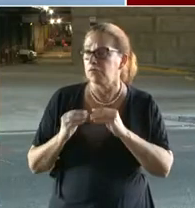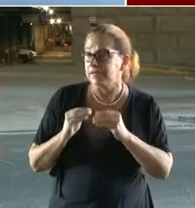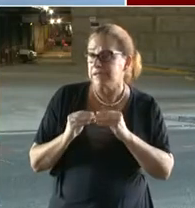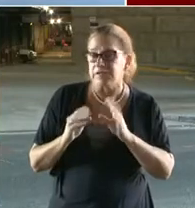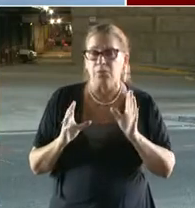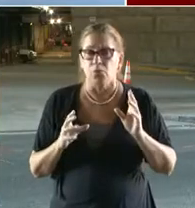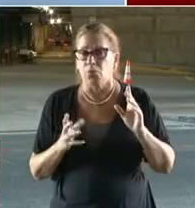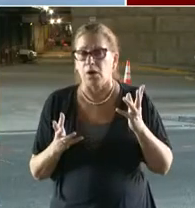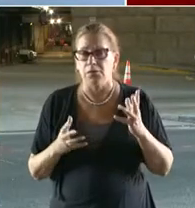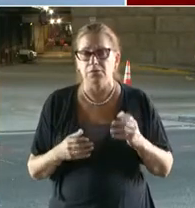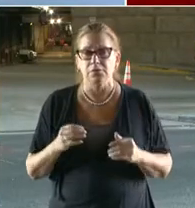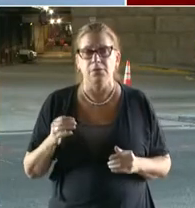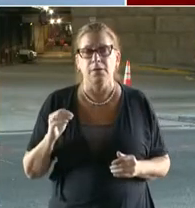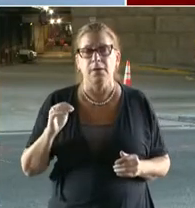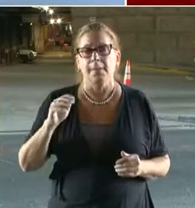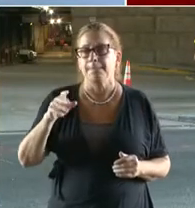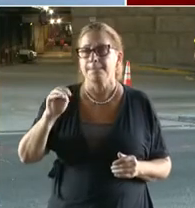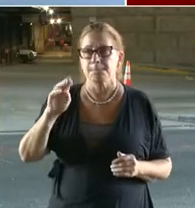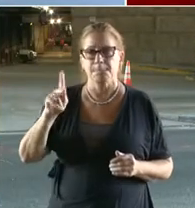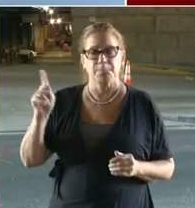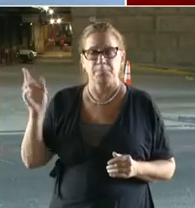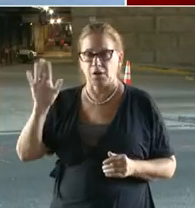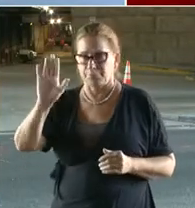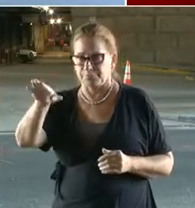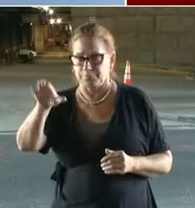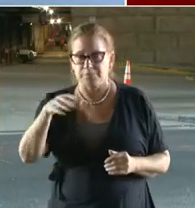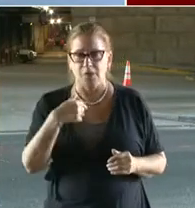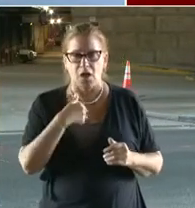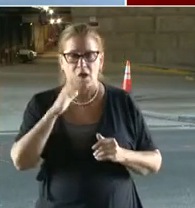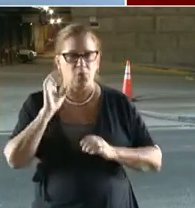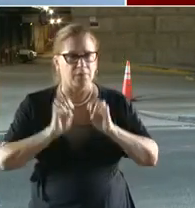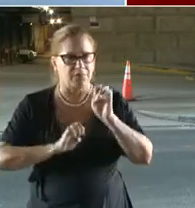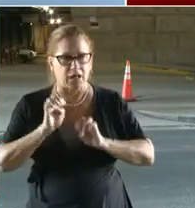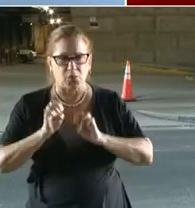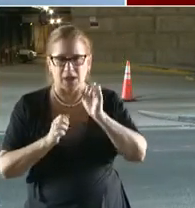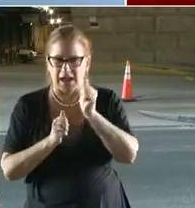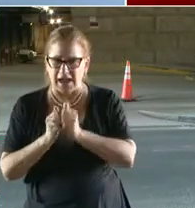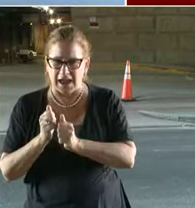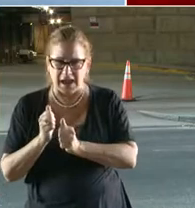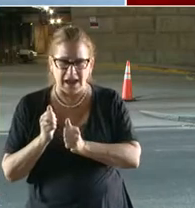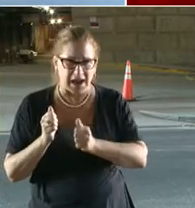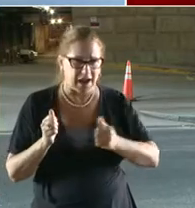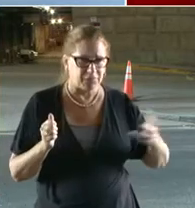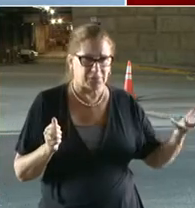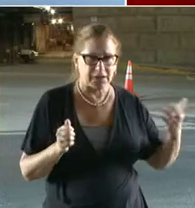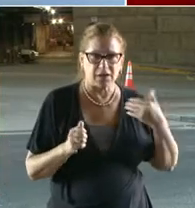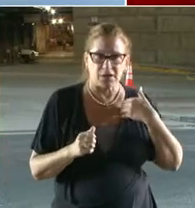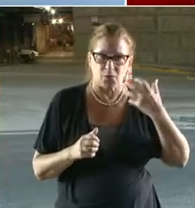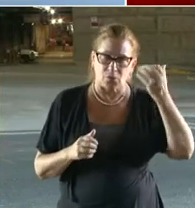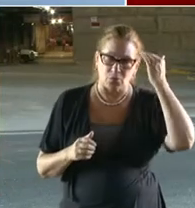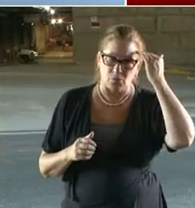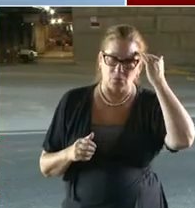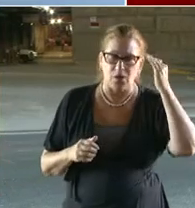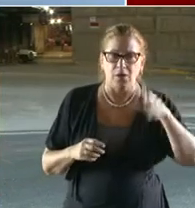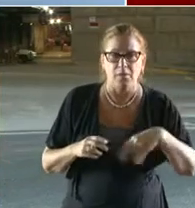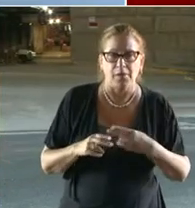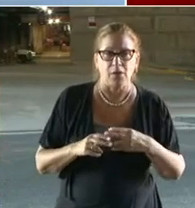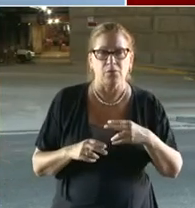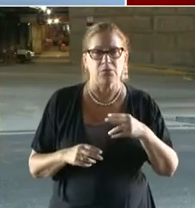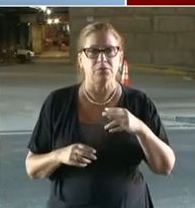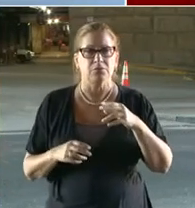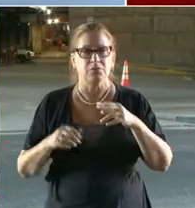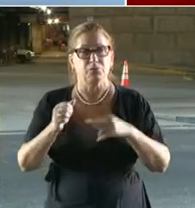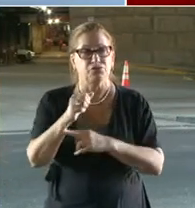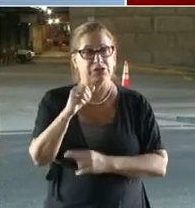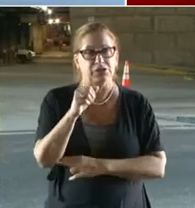Mark, we're evaluating everything right now. What I can say is that we do know that the Nash Bridge is less than a thousand feet from where the Lane Bridge was knocked down